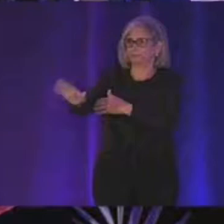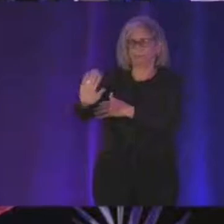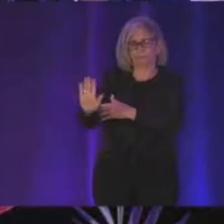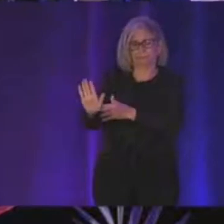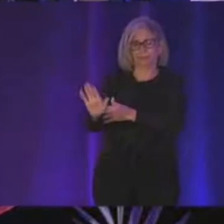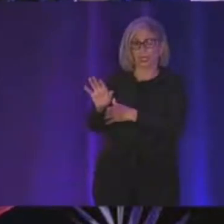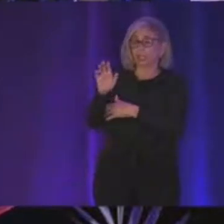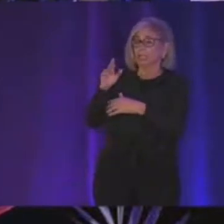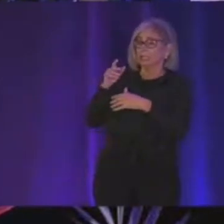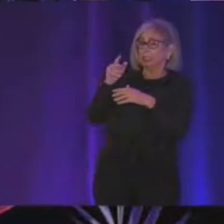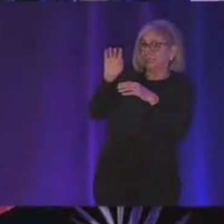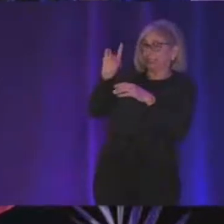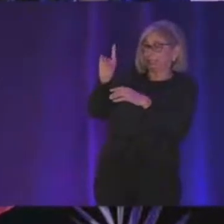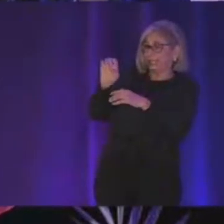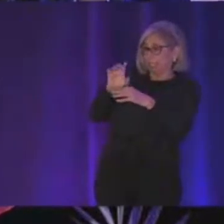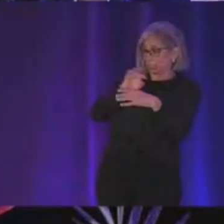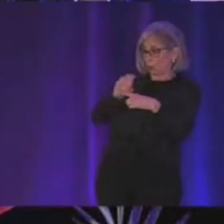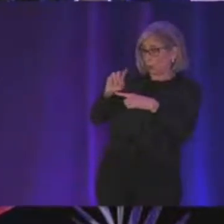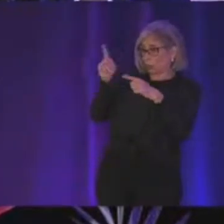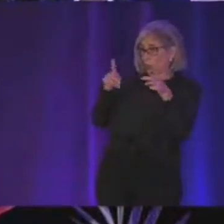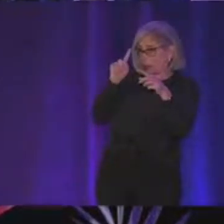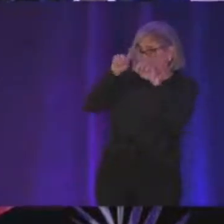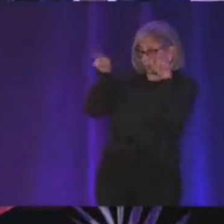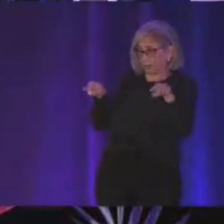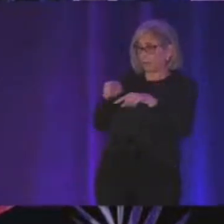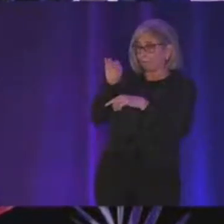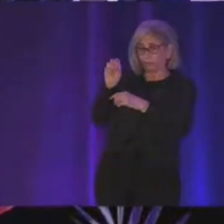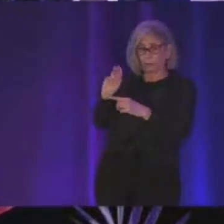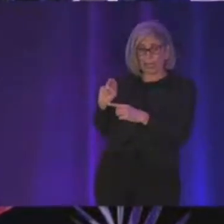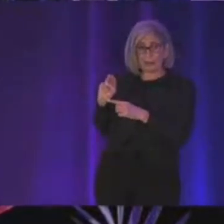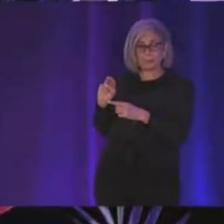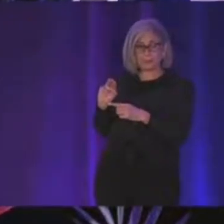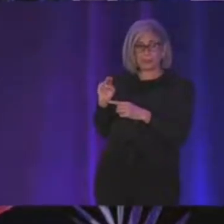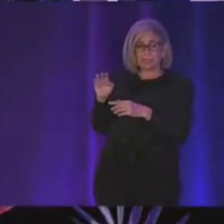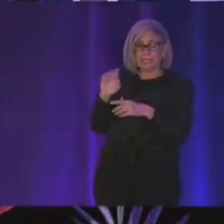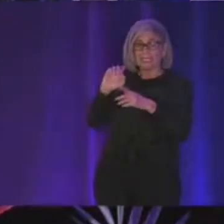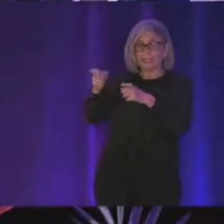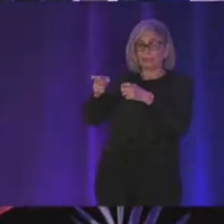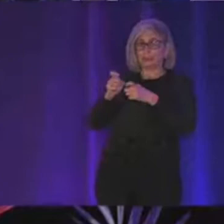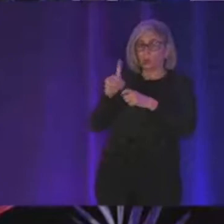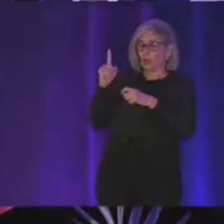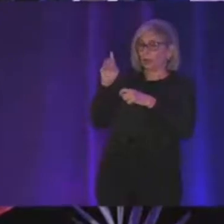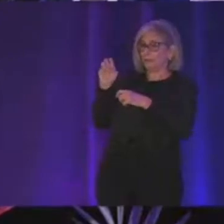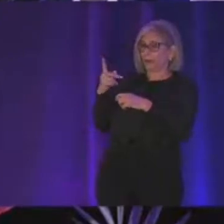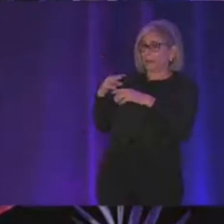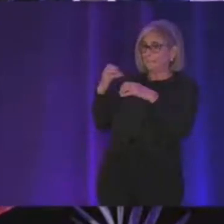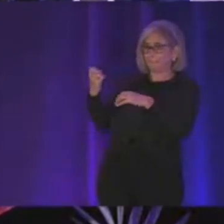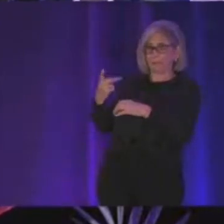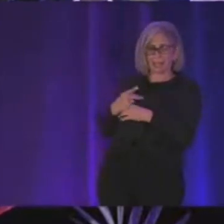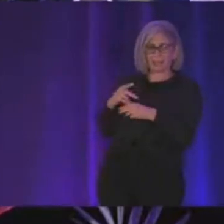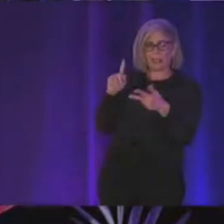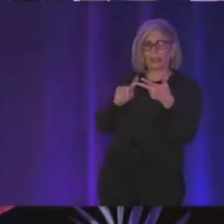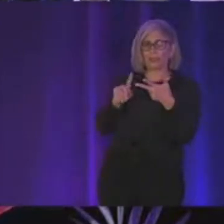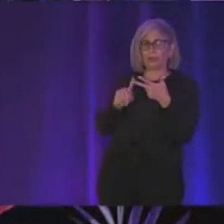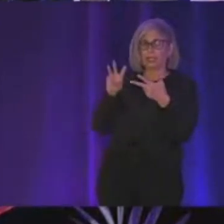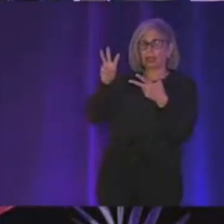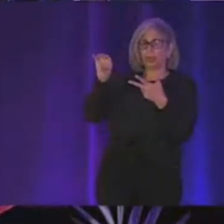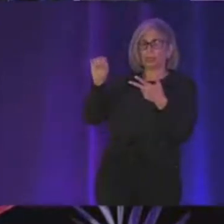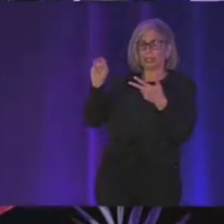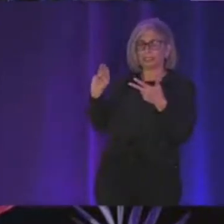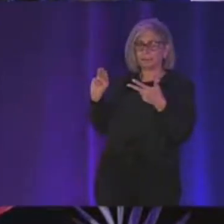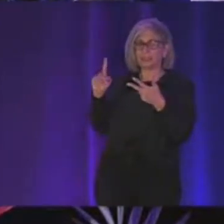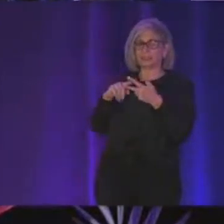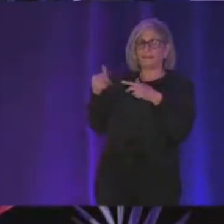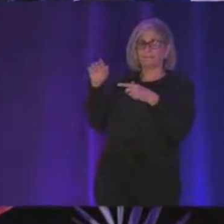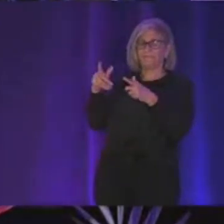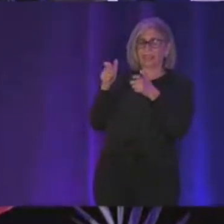frame gives you one frame back and finally I thought that Wasm was faster than JavaScript for video decoding and so in this talk today